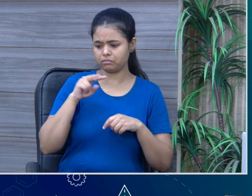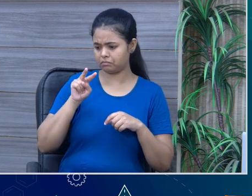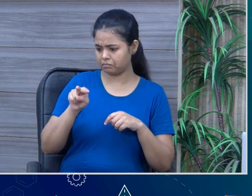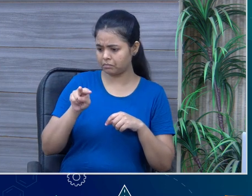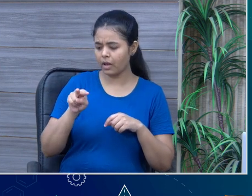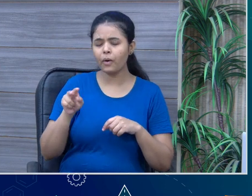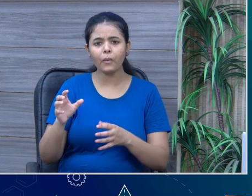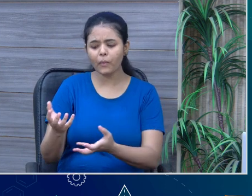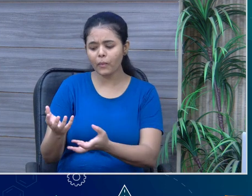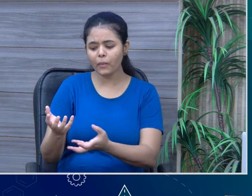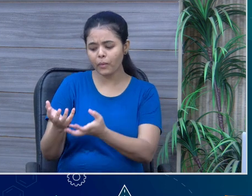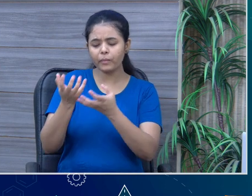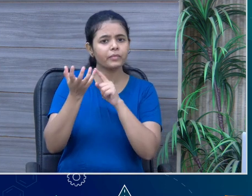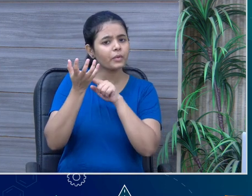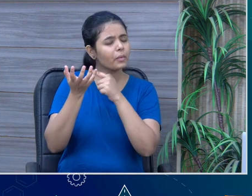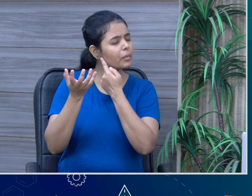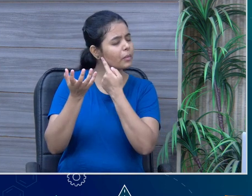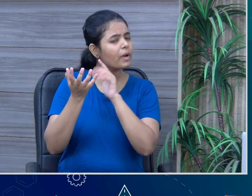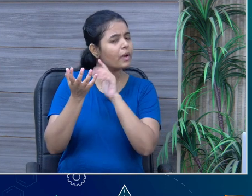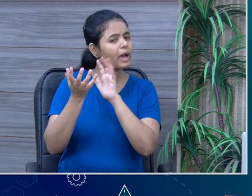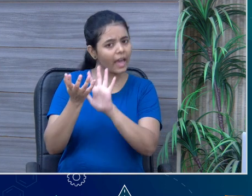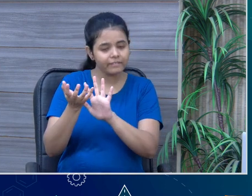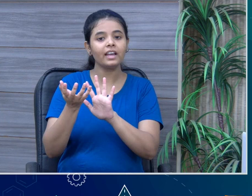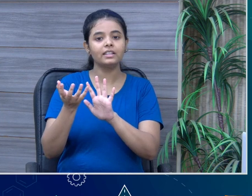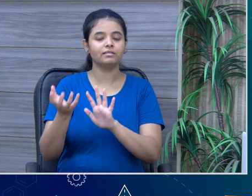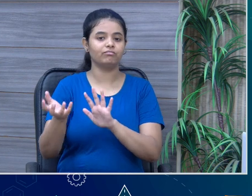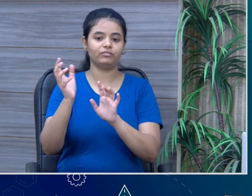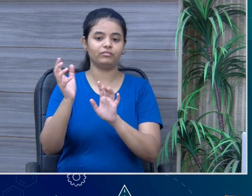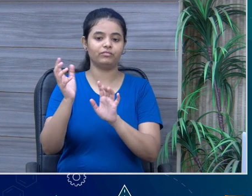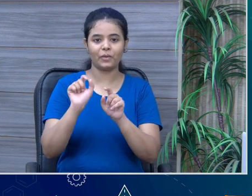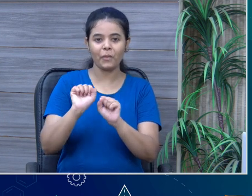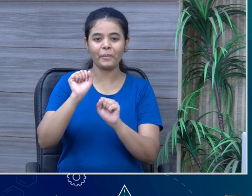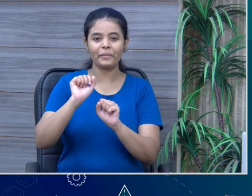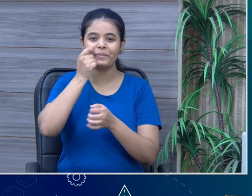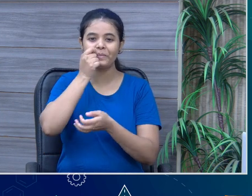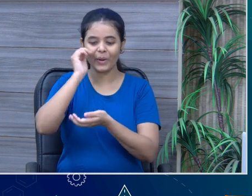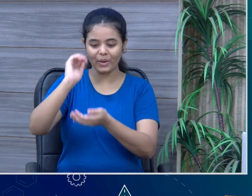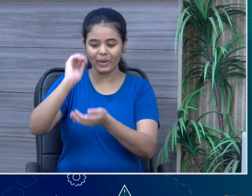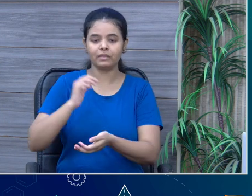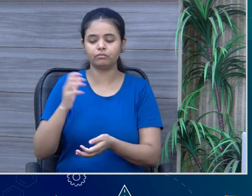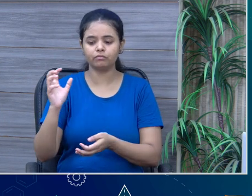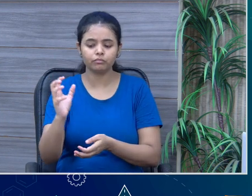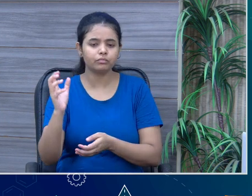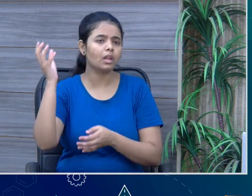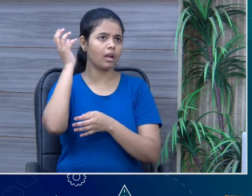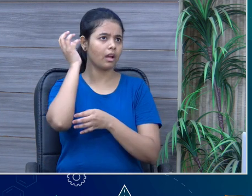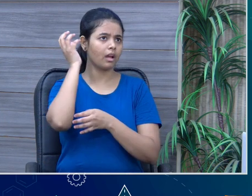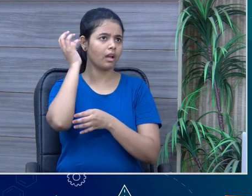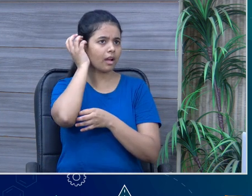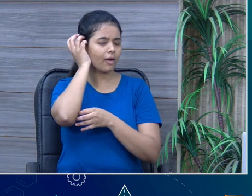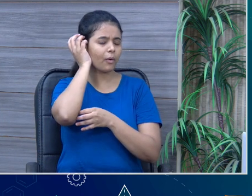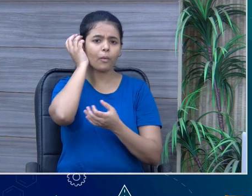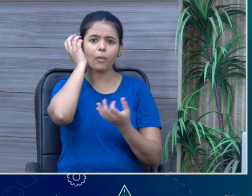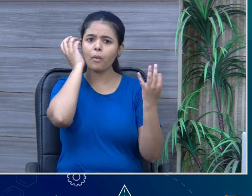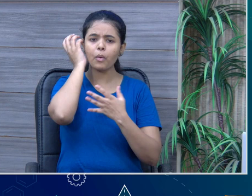of the song, he was surprised to hear that song.